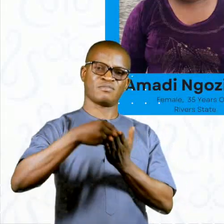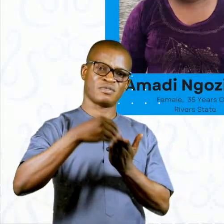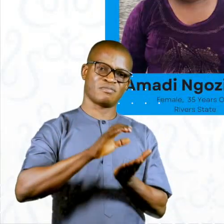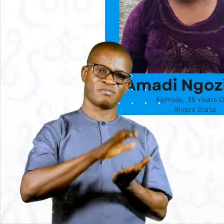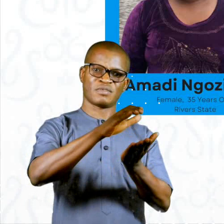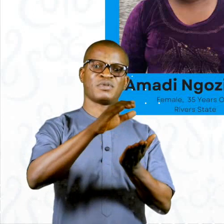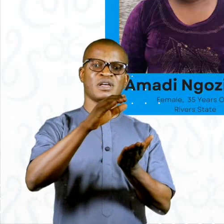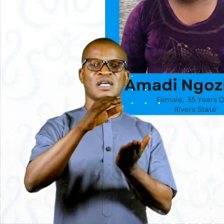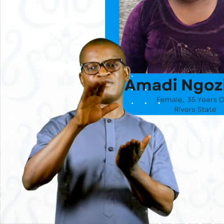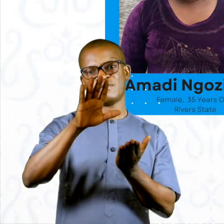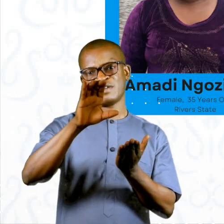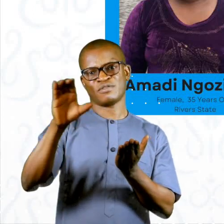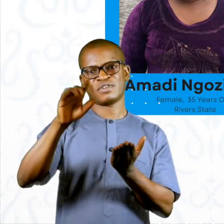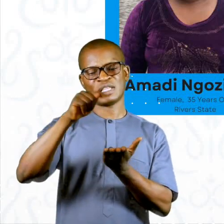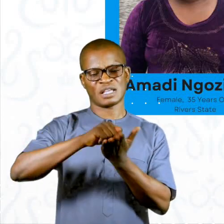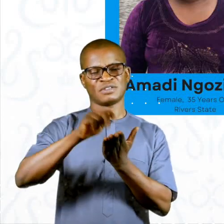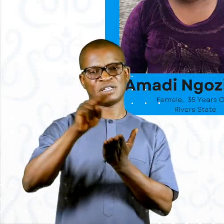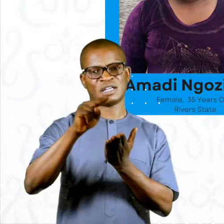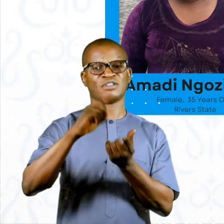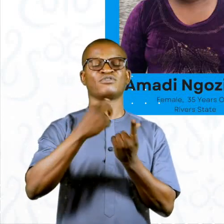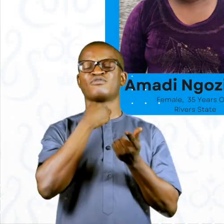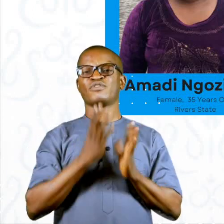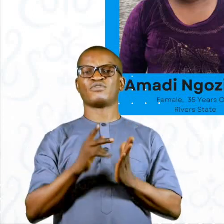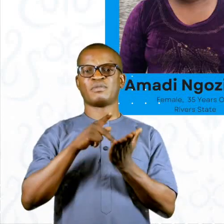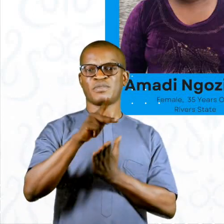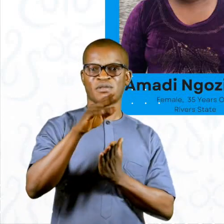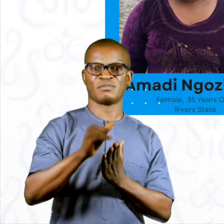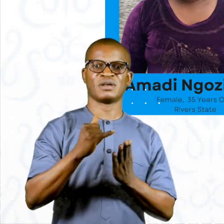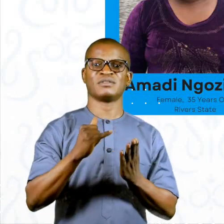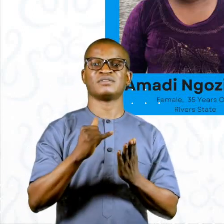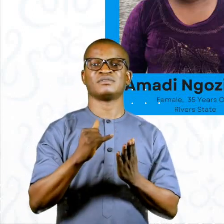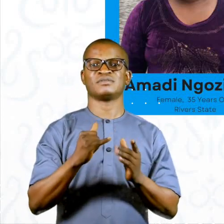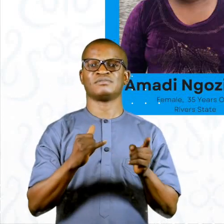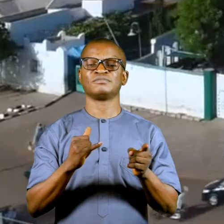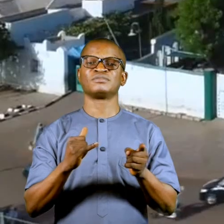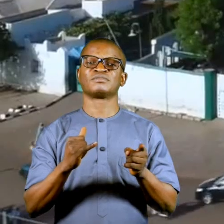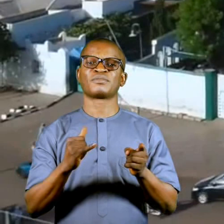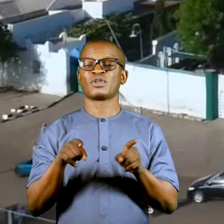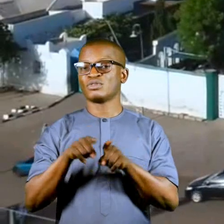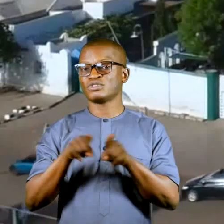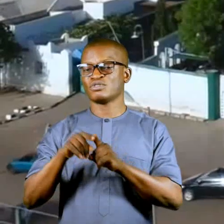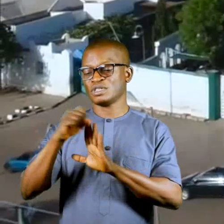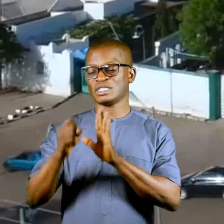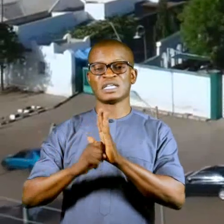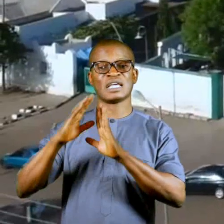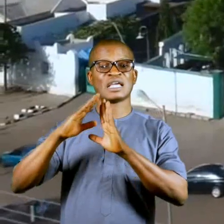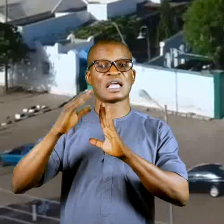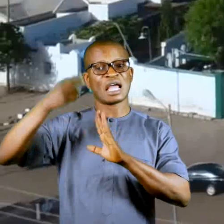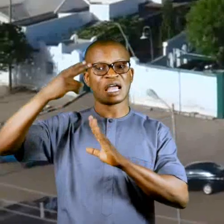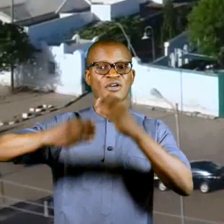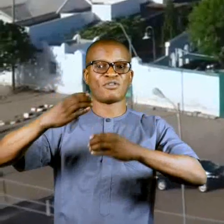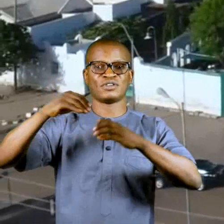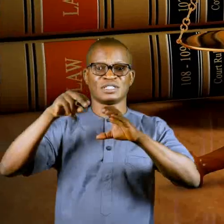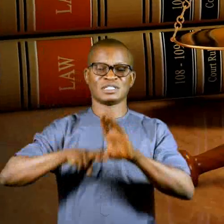compensation to the victim in the sum of 500,000 Naira to be paid by the convict. Also, a State